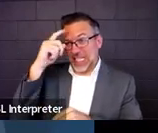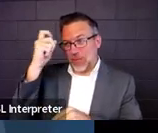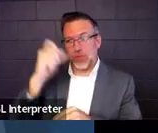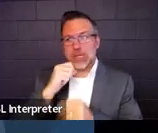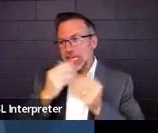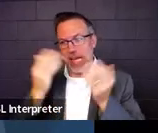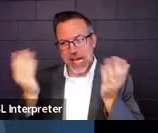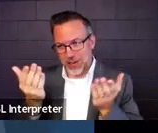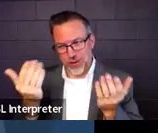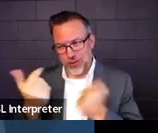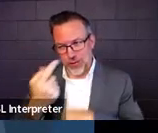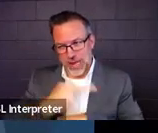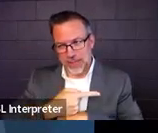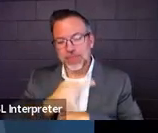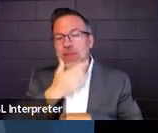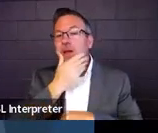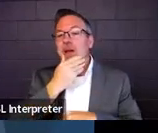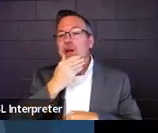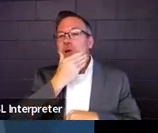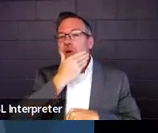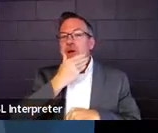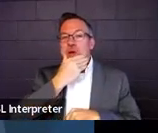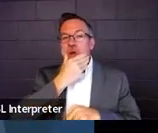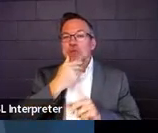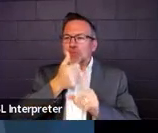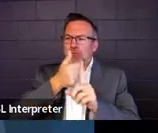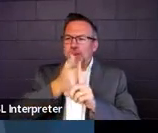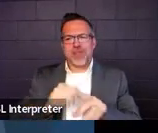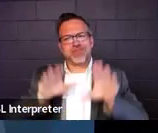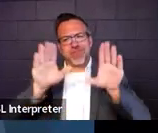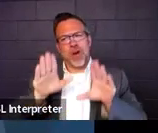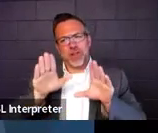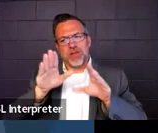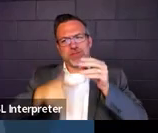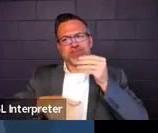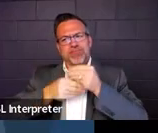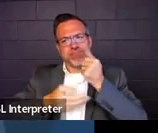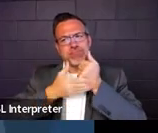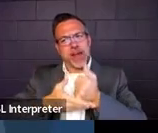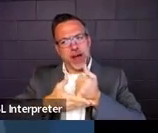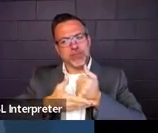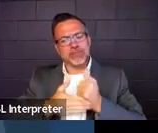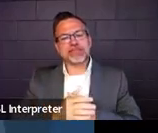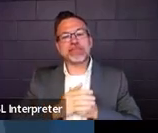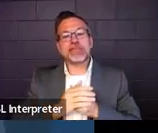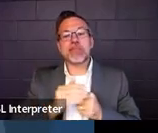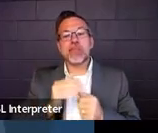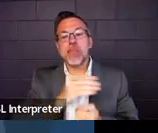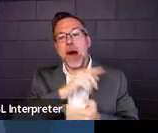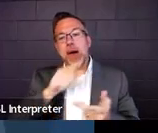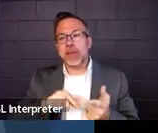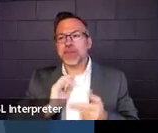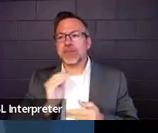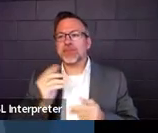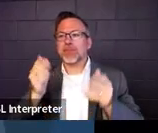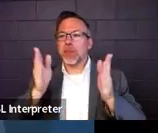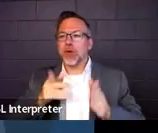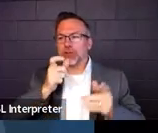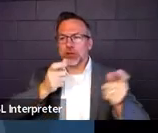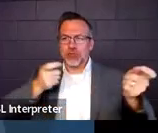but she has been a wonderful addition to the team. And our Wrangler, Julie.